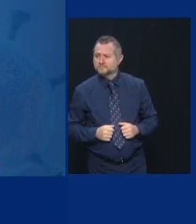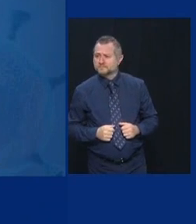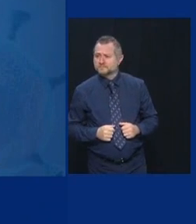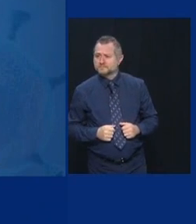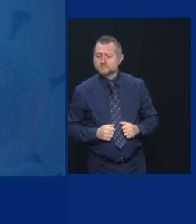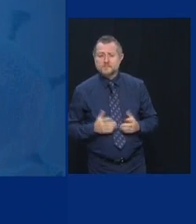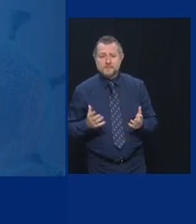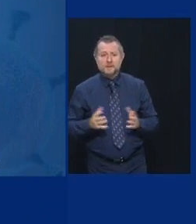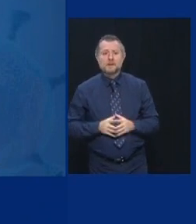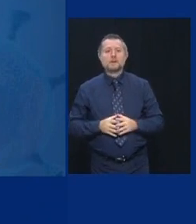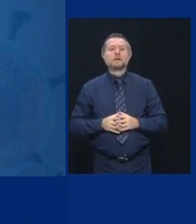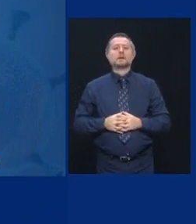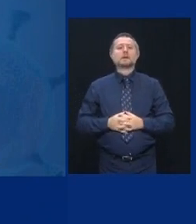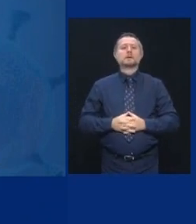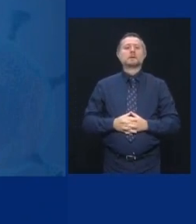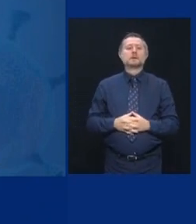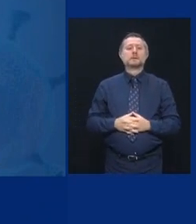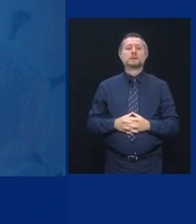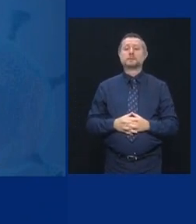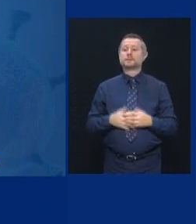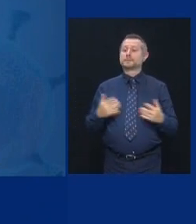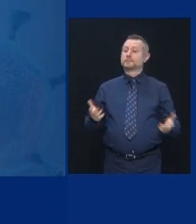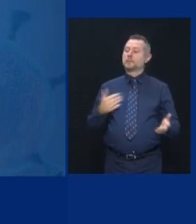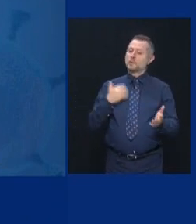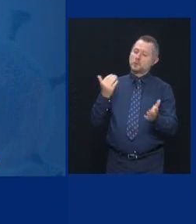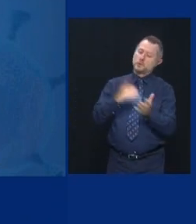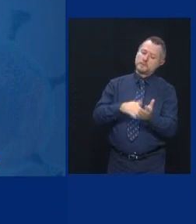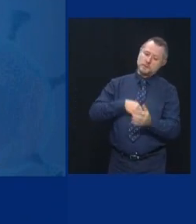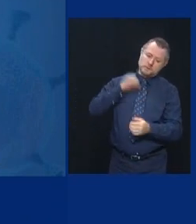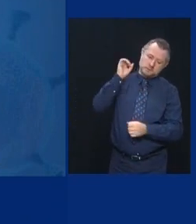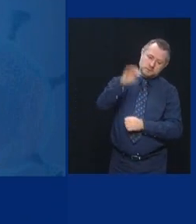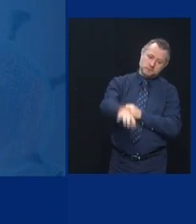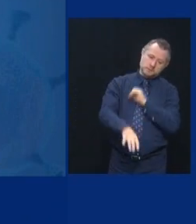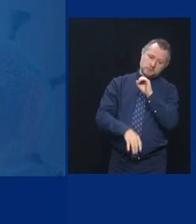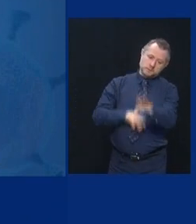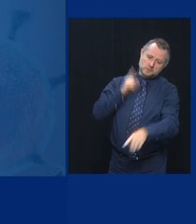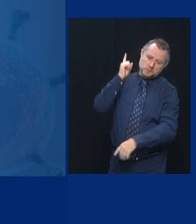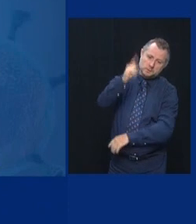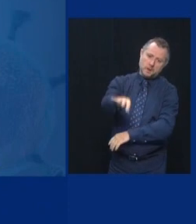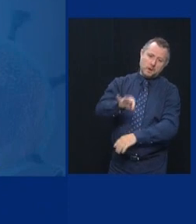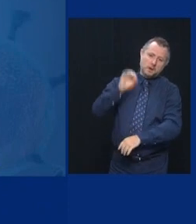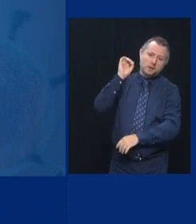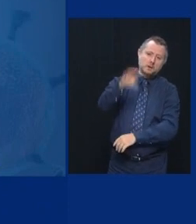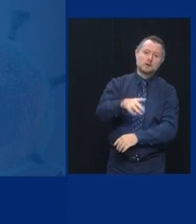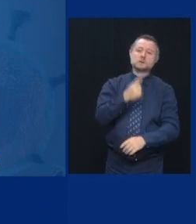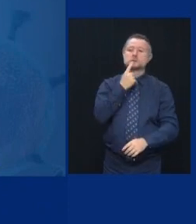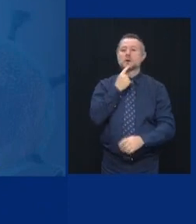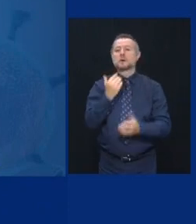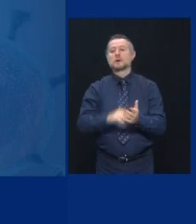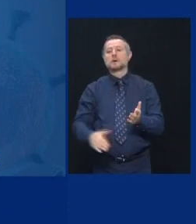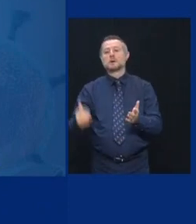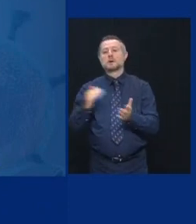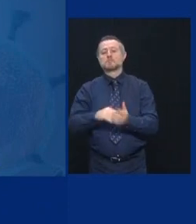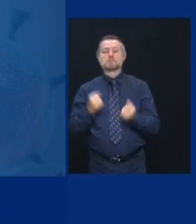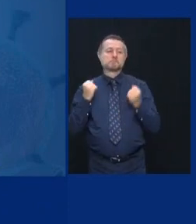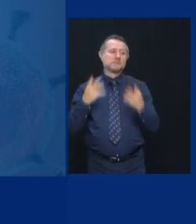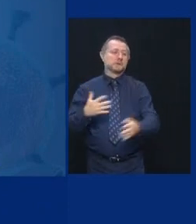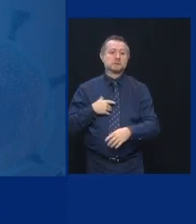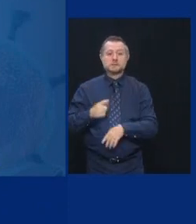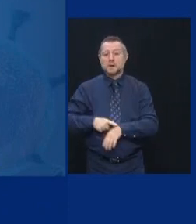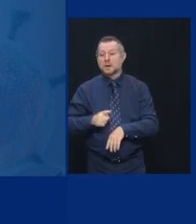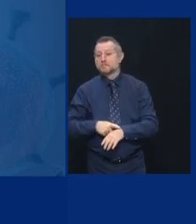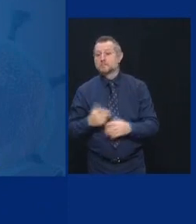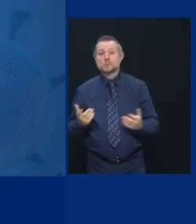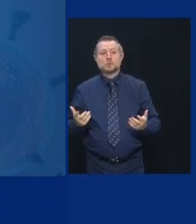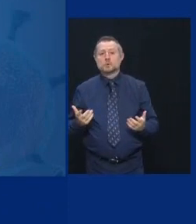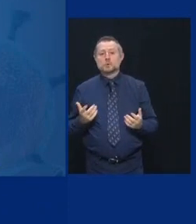I've said this 100 times. But at this point in my life, I've said everything 100 times. Too